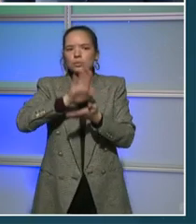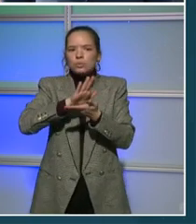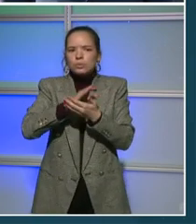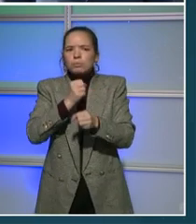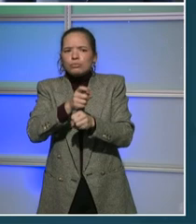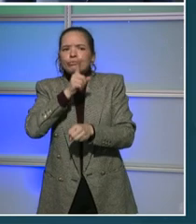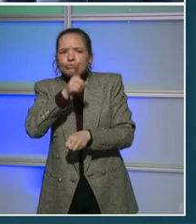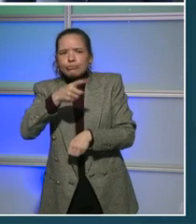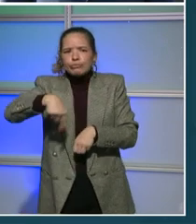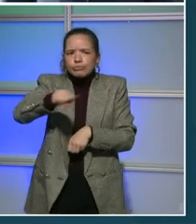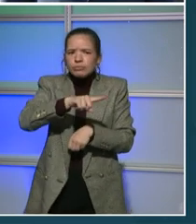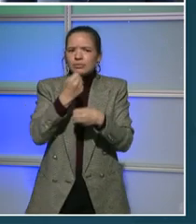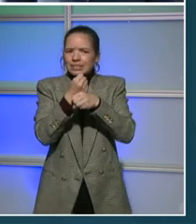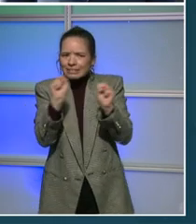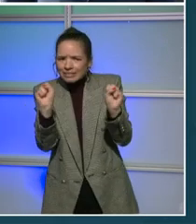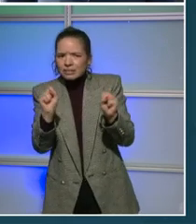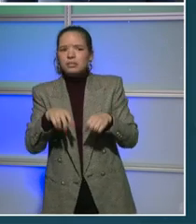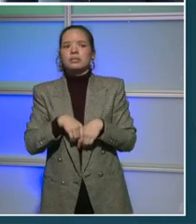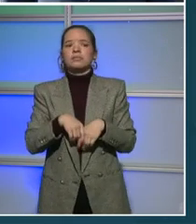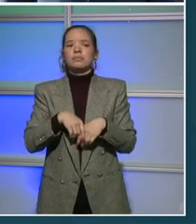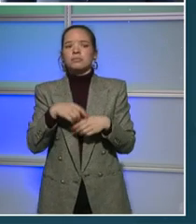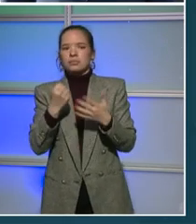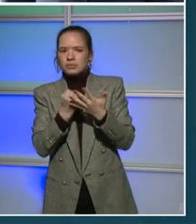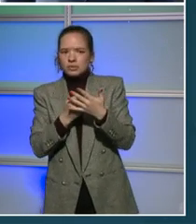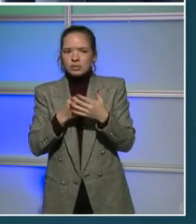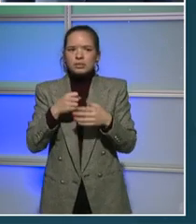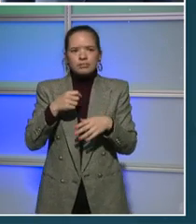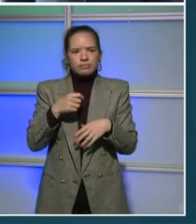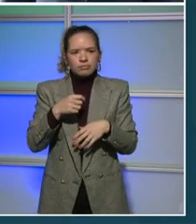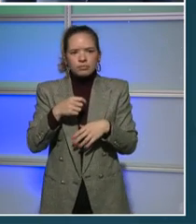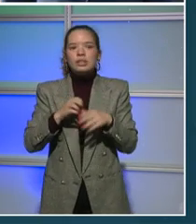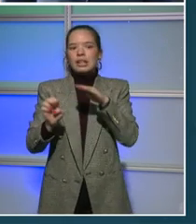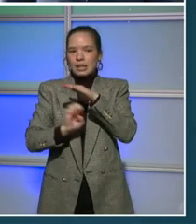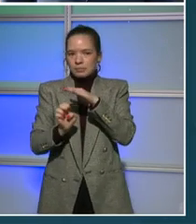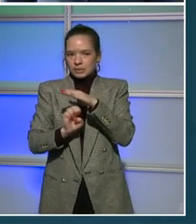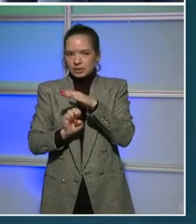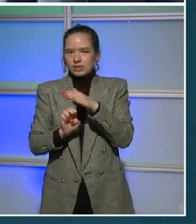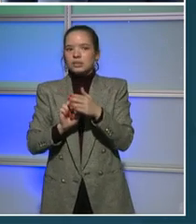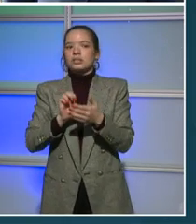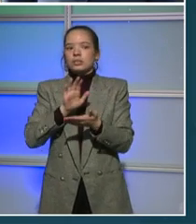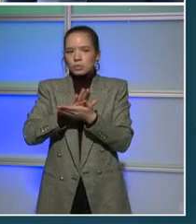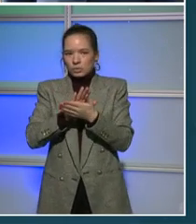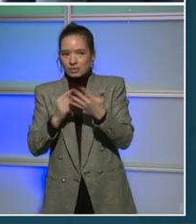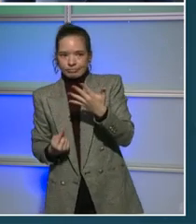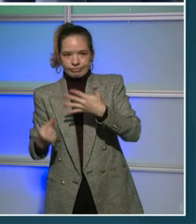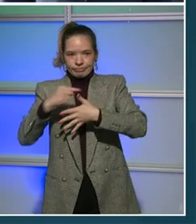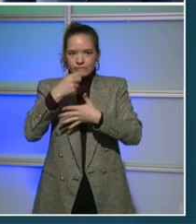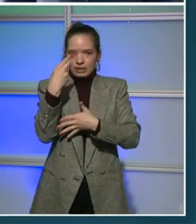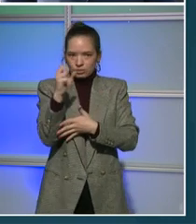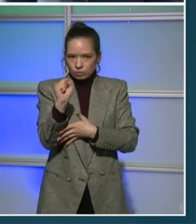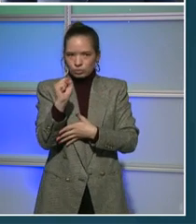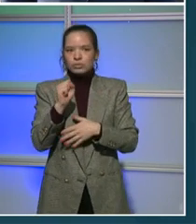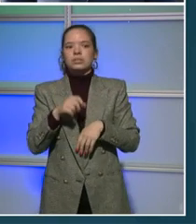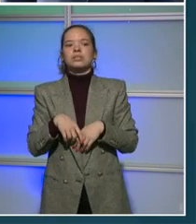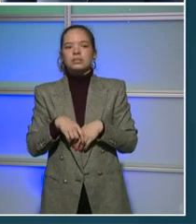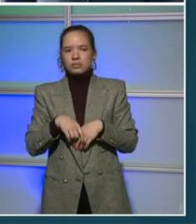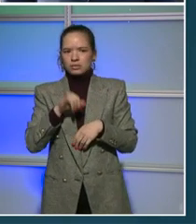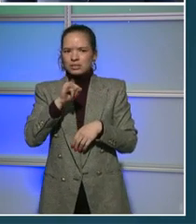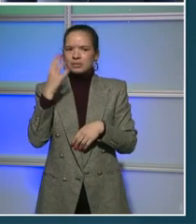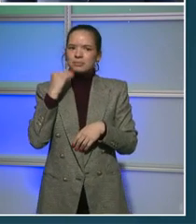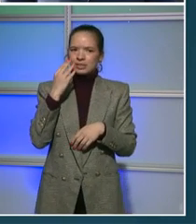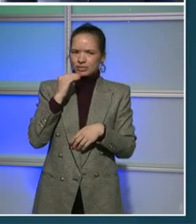through secondary school and beyond, we are reimagining the high school experience, connecting DC students to work-based learning